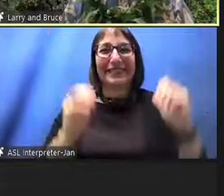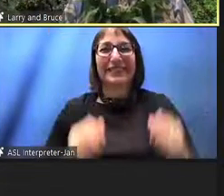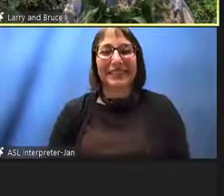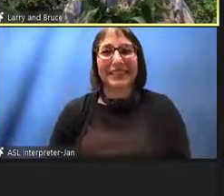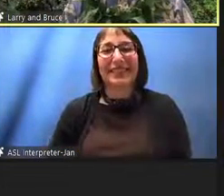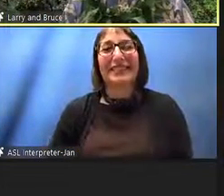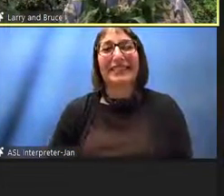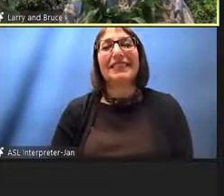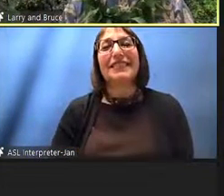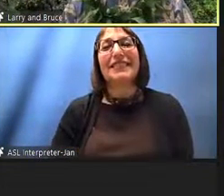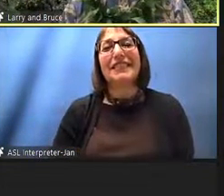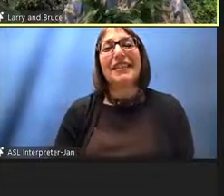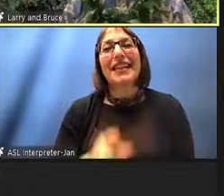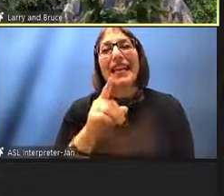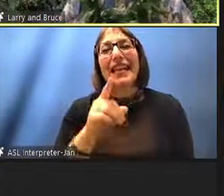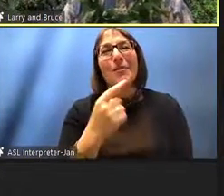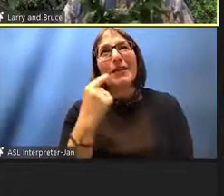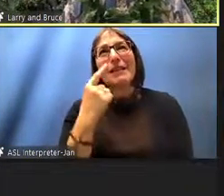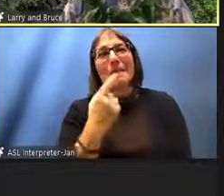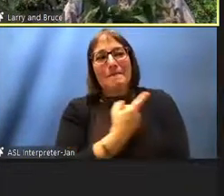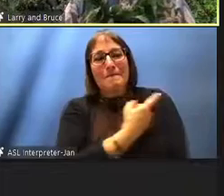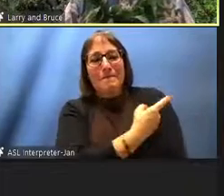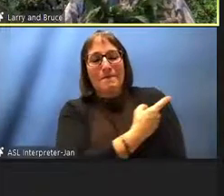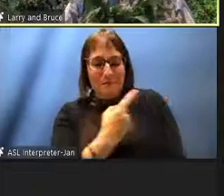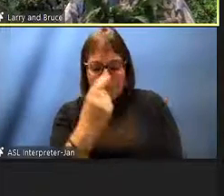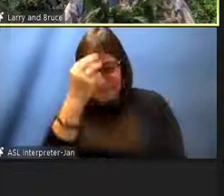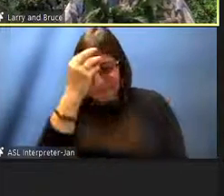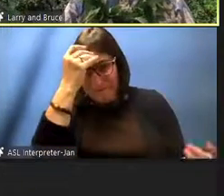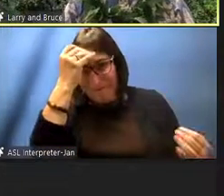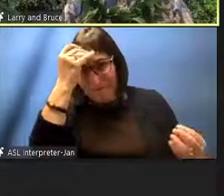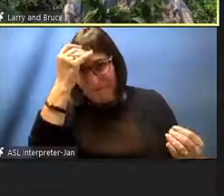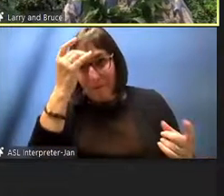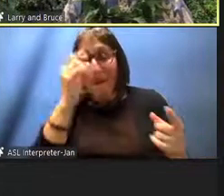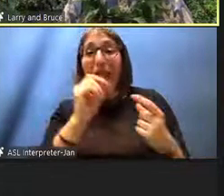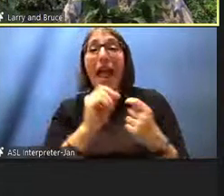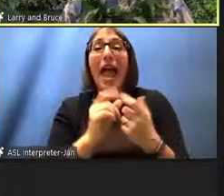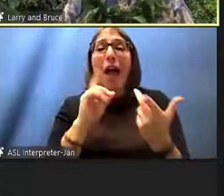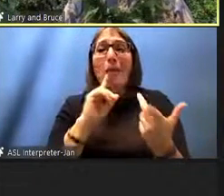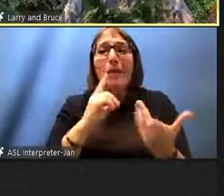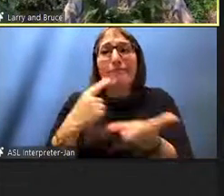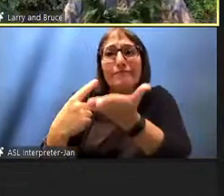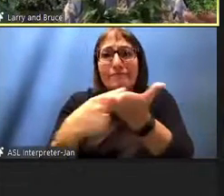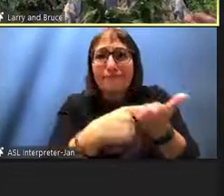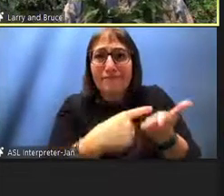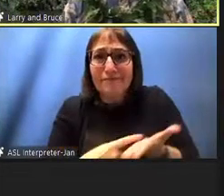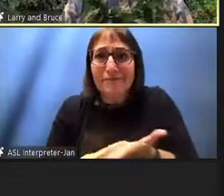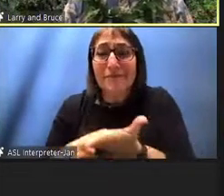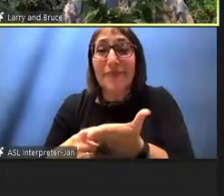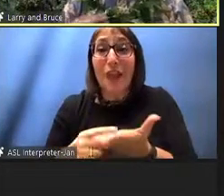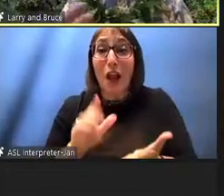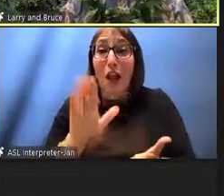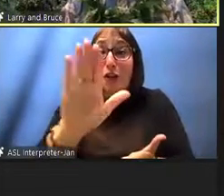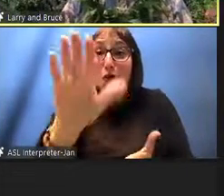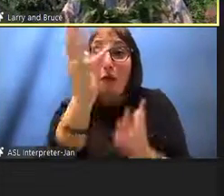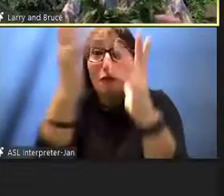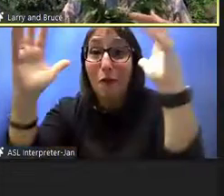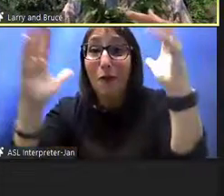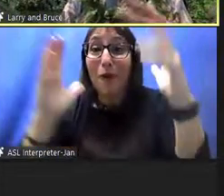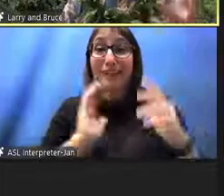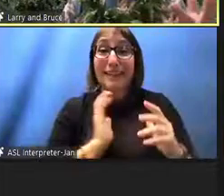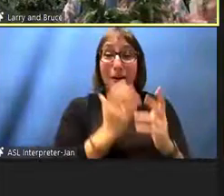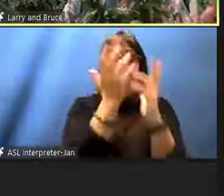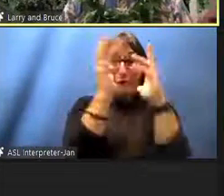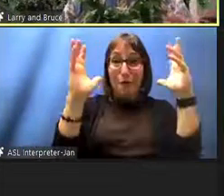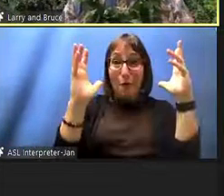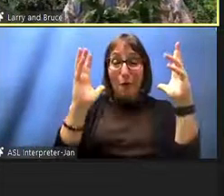we can begin to exchange uh thoughts about this your forest our forest the differences the